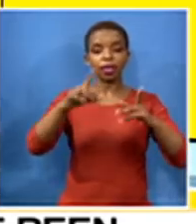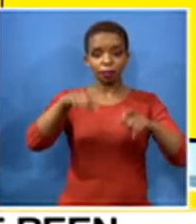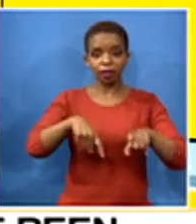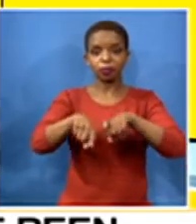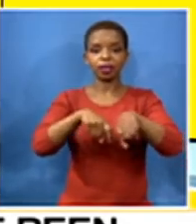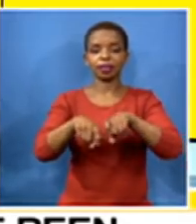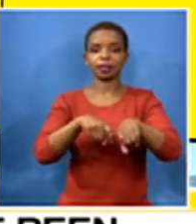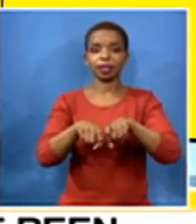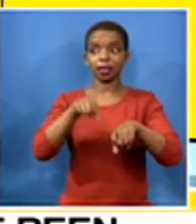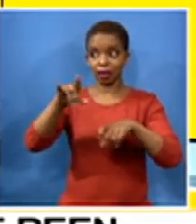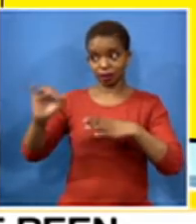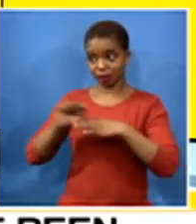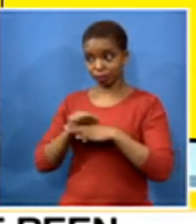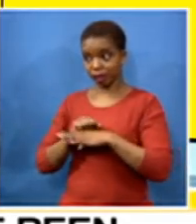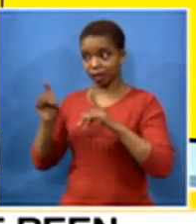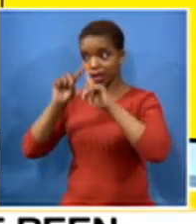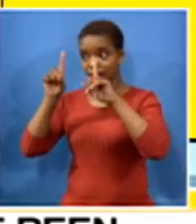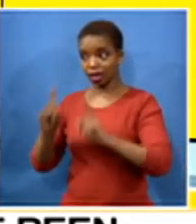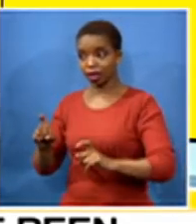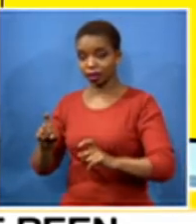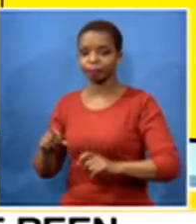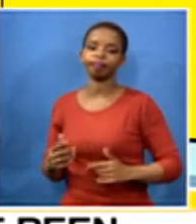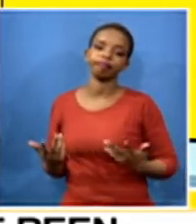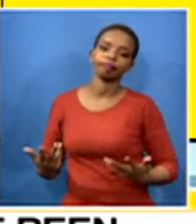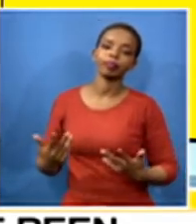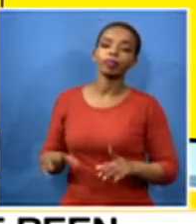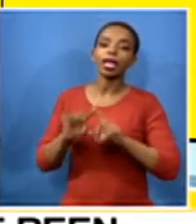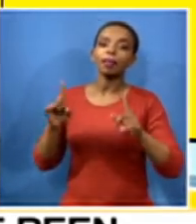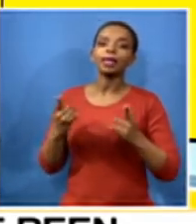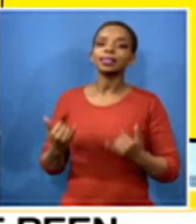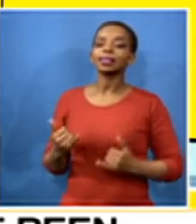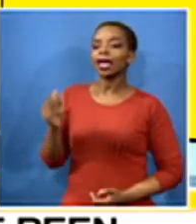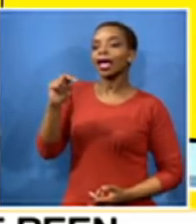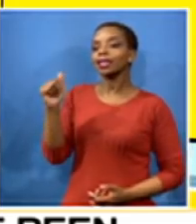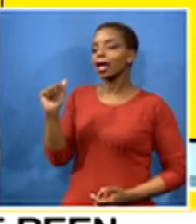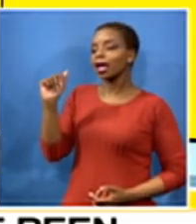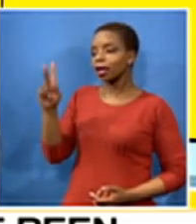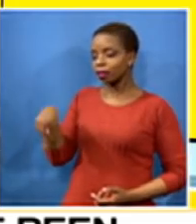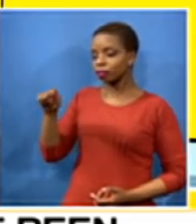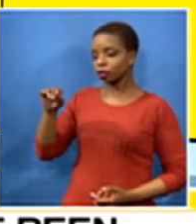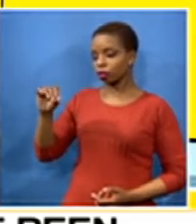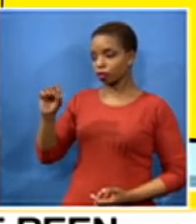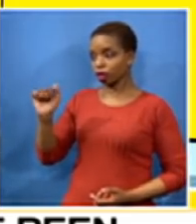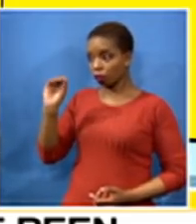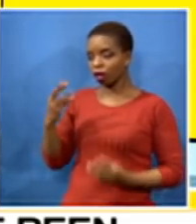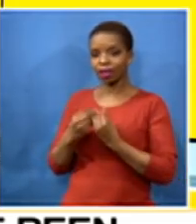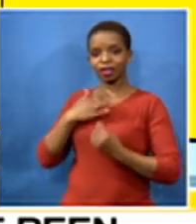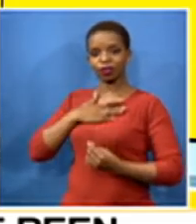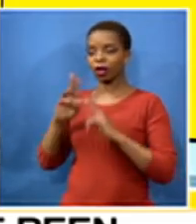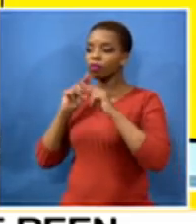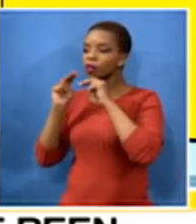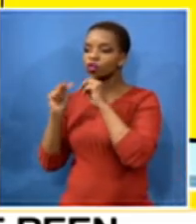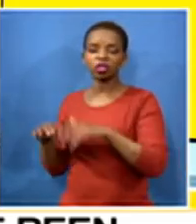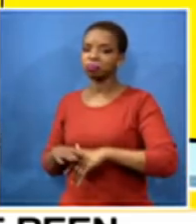practicality of that is another question altogether but uh as naptosa are there any non-negotiables at this stage